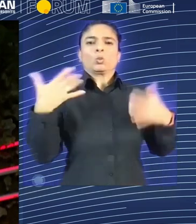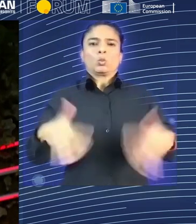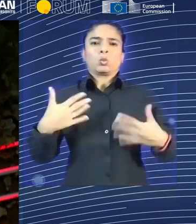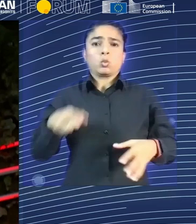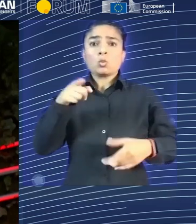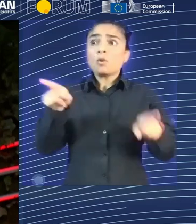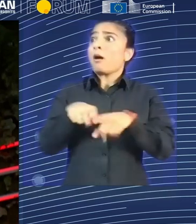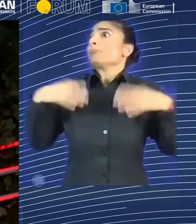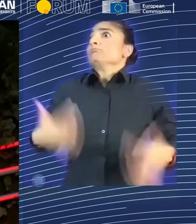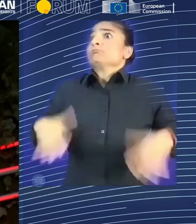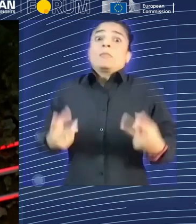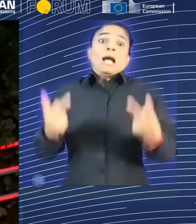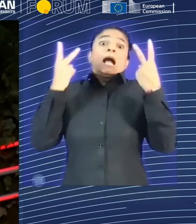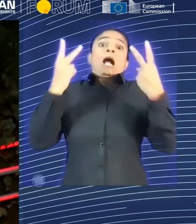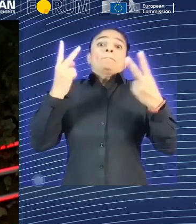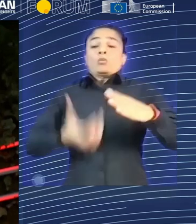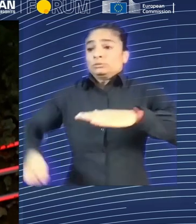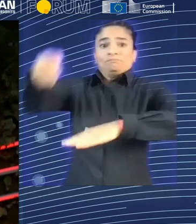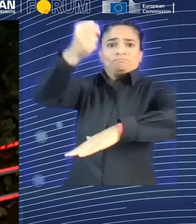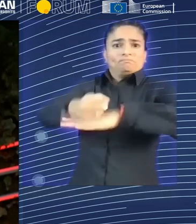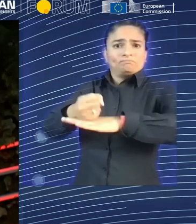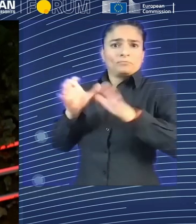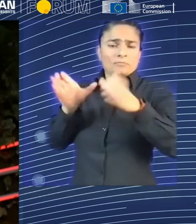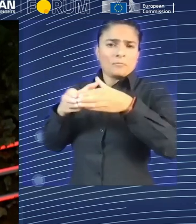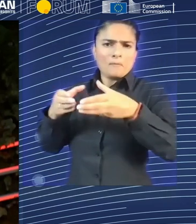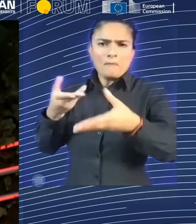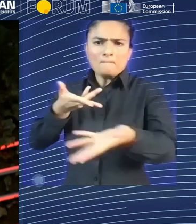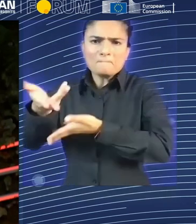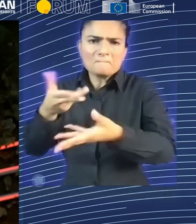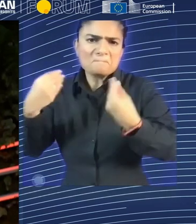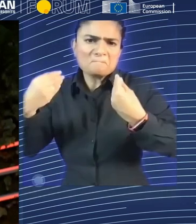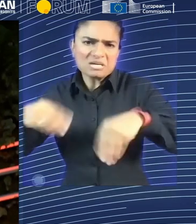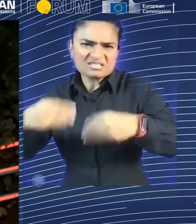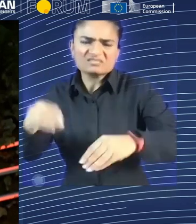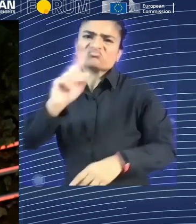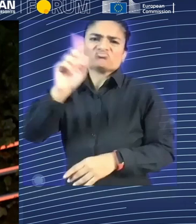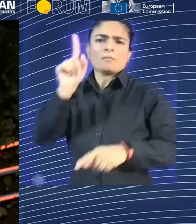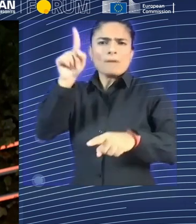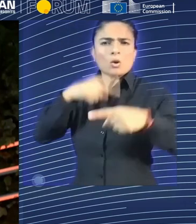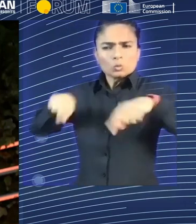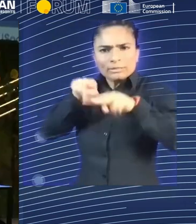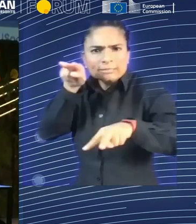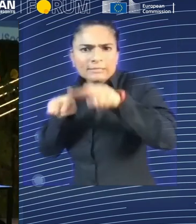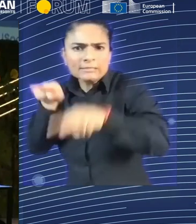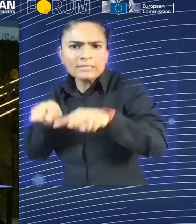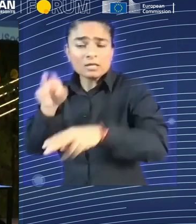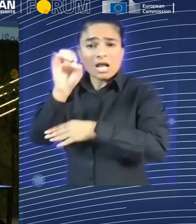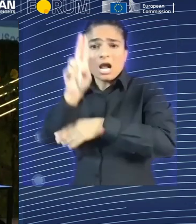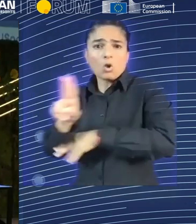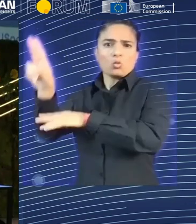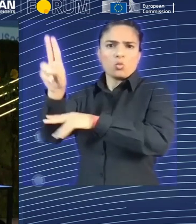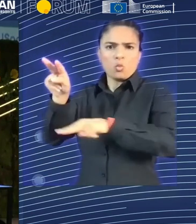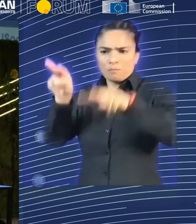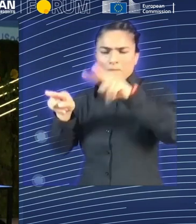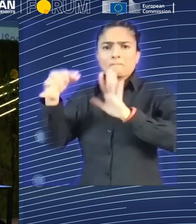They need knowledge. They need to help with demystifying what AI actually means for them. So that's